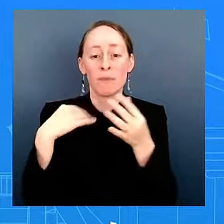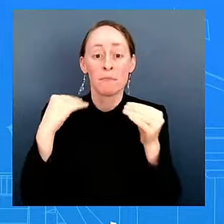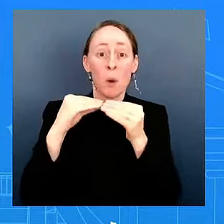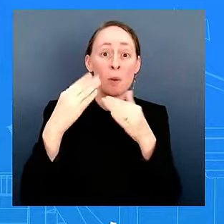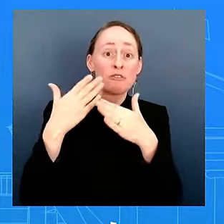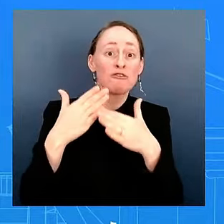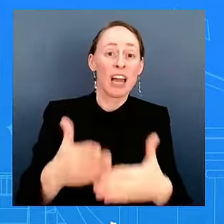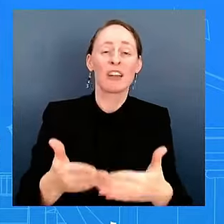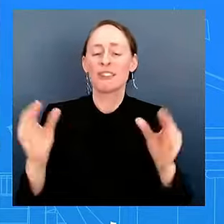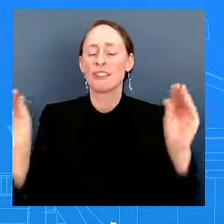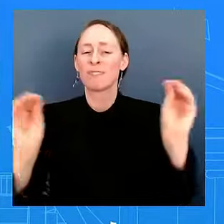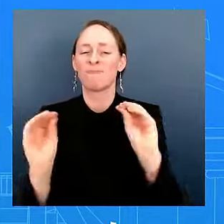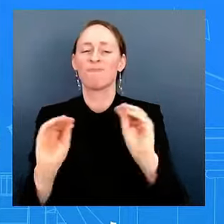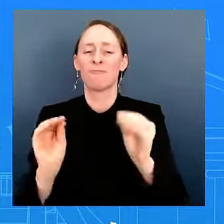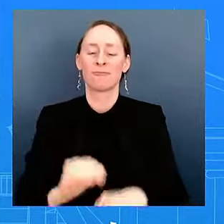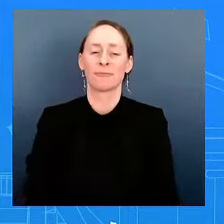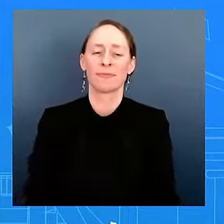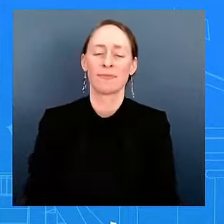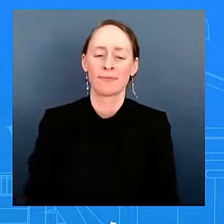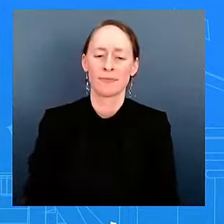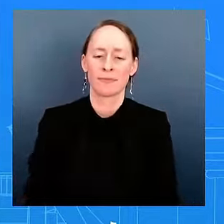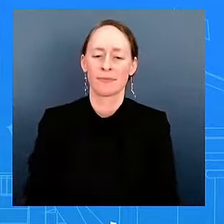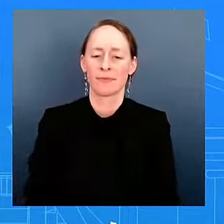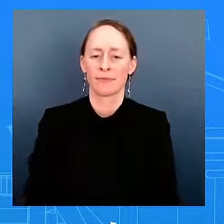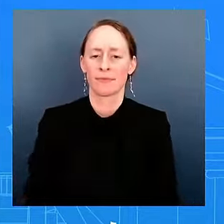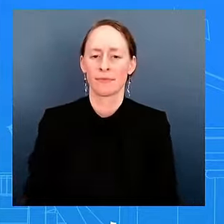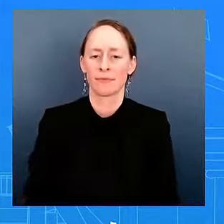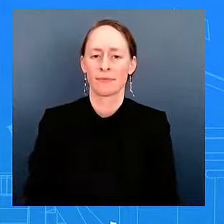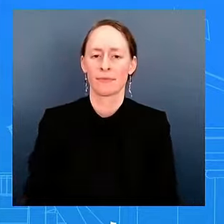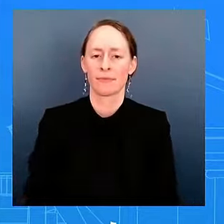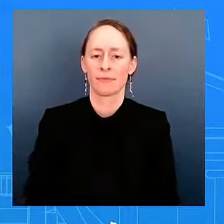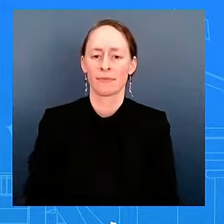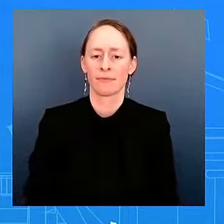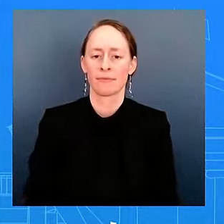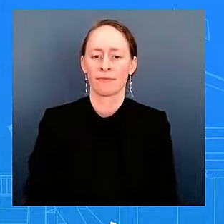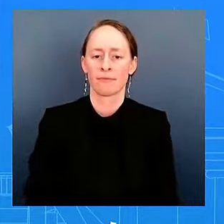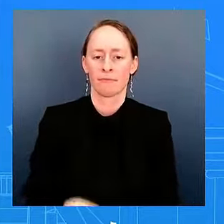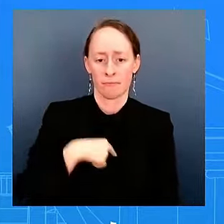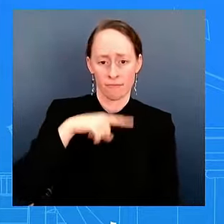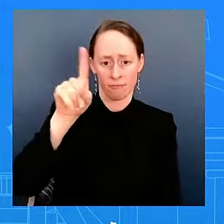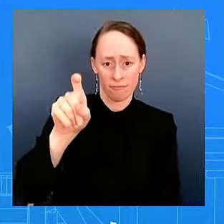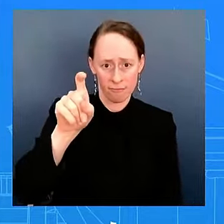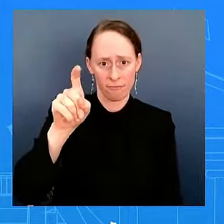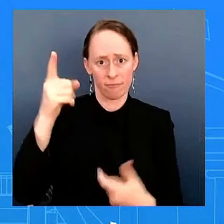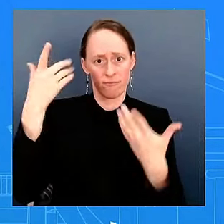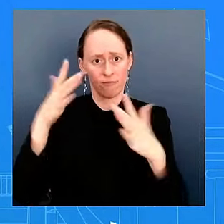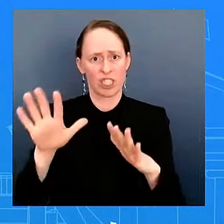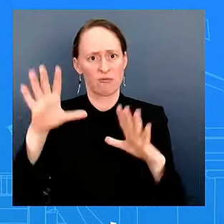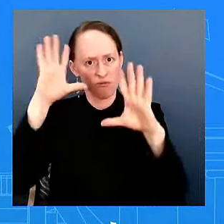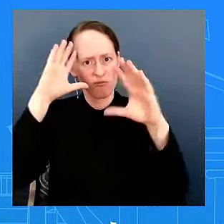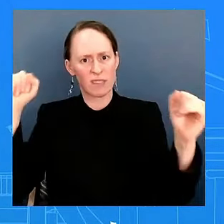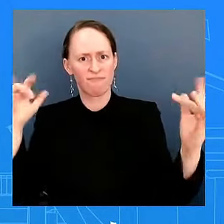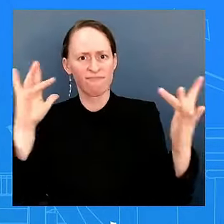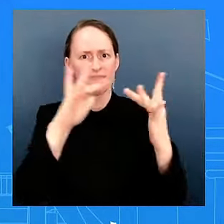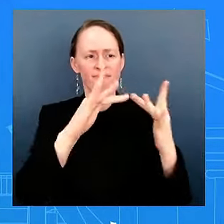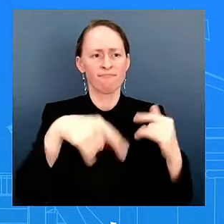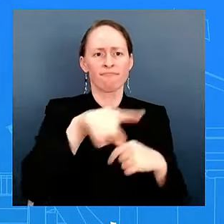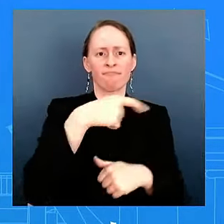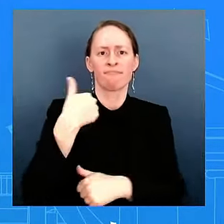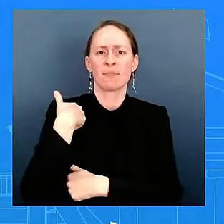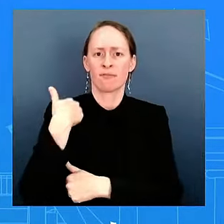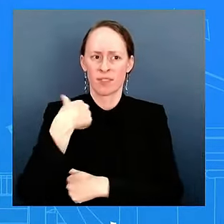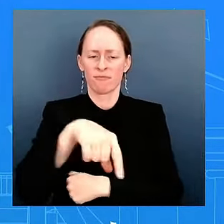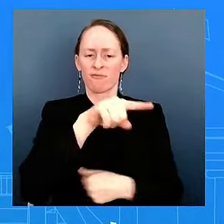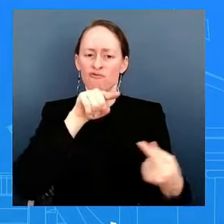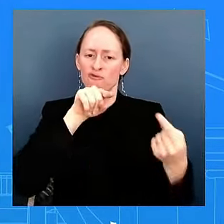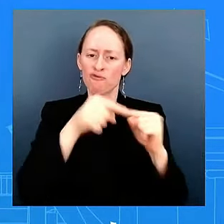Has the President spoken yet to any of the U.S. service members who were injured this week overseas by Iranian proxies? I don't have any